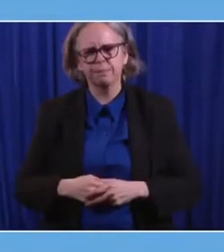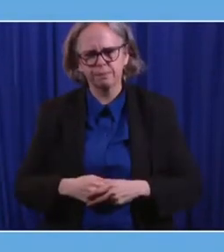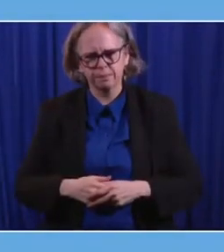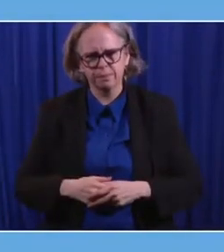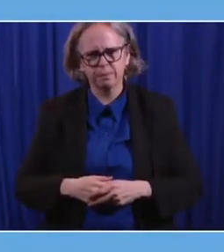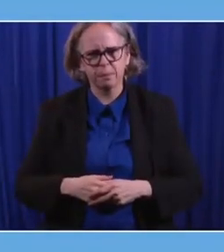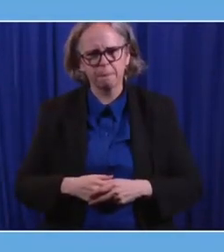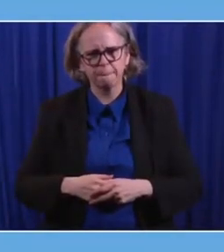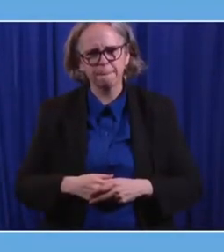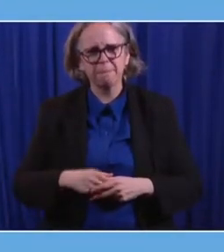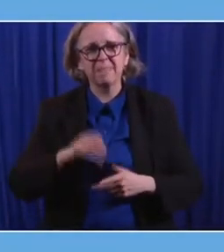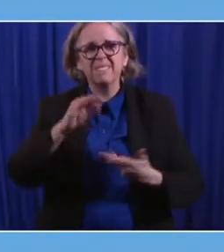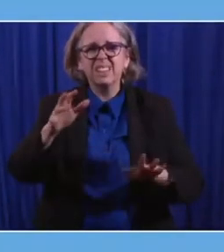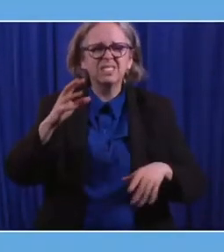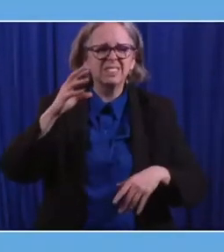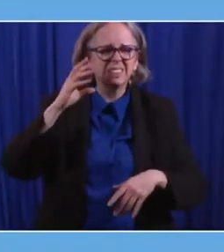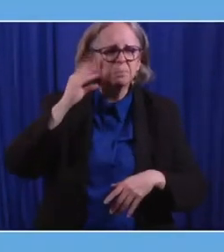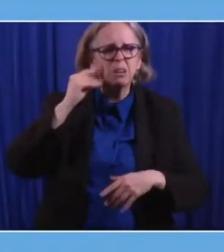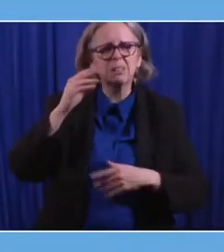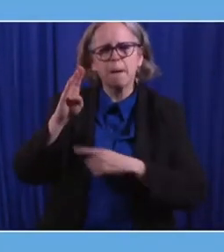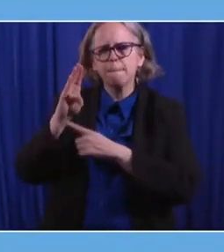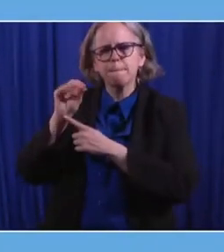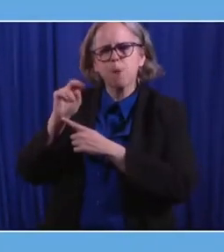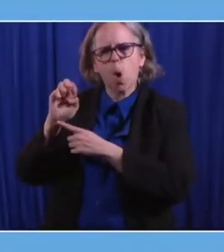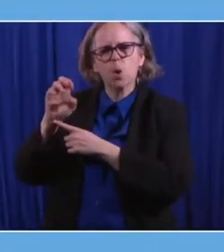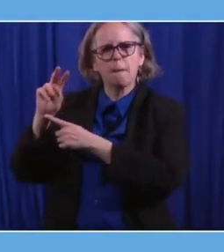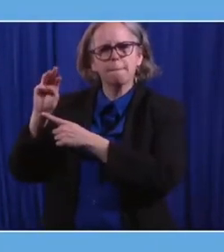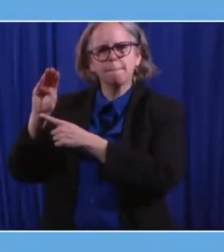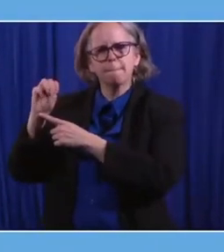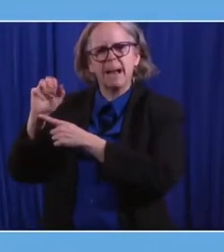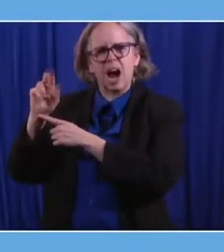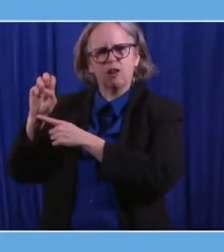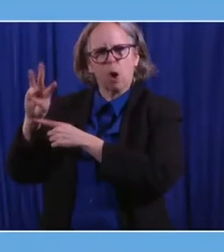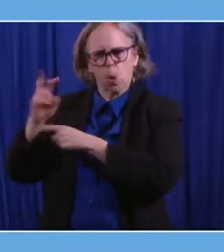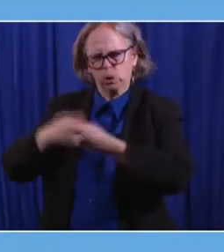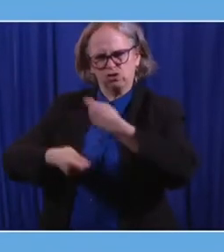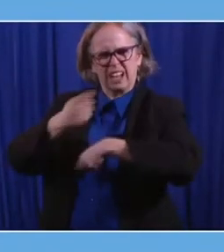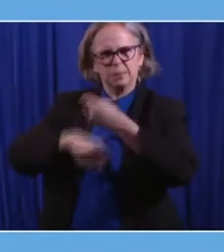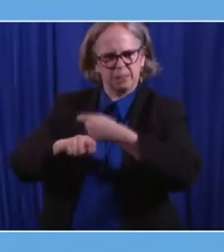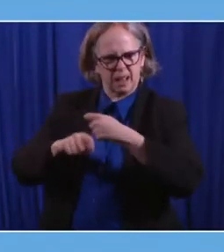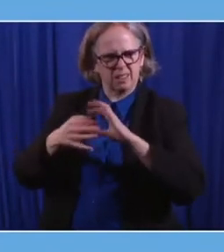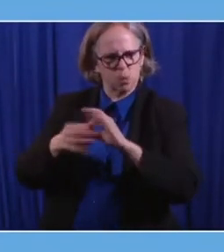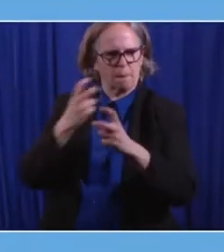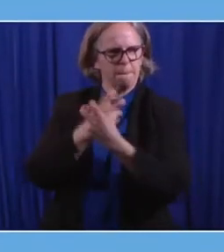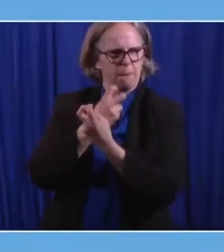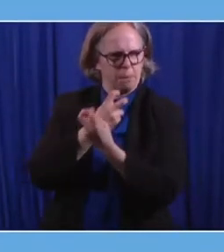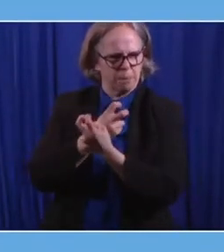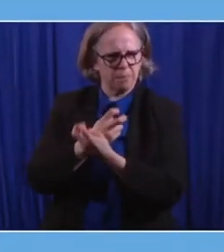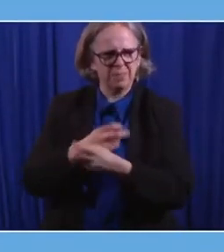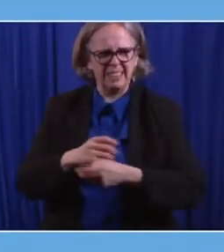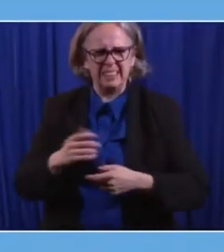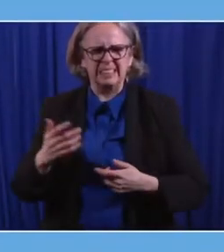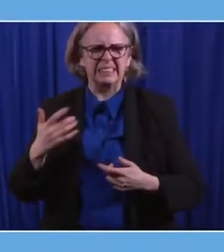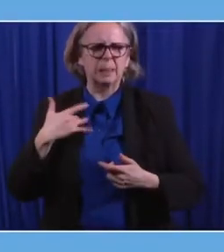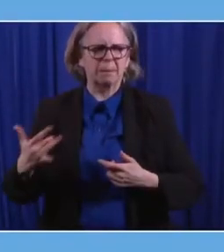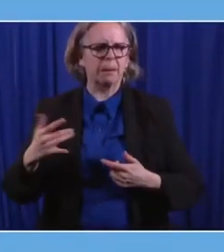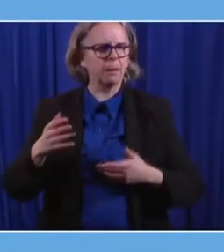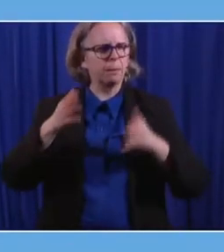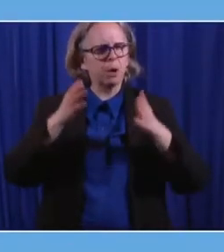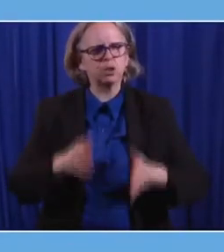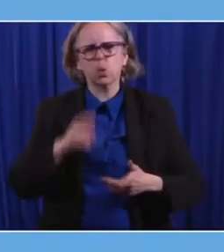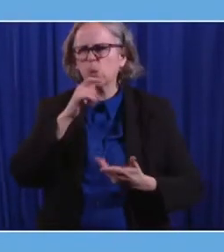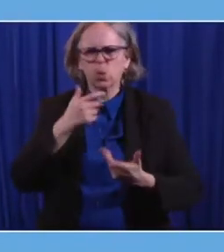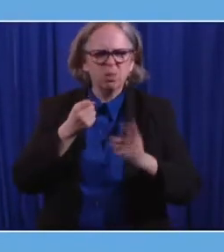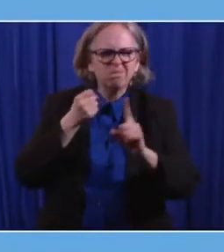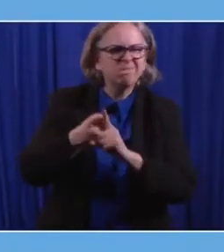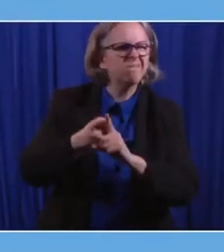transplants, a bone marrow transplant treatment reserved mostly for people, certain cancers and anemias and performed at